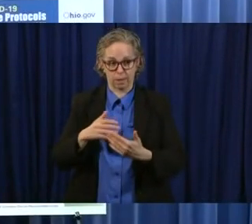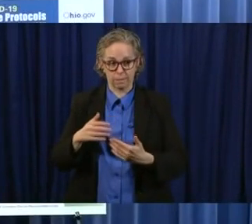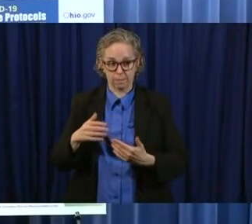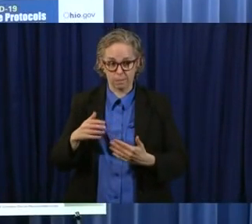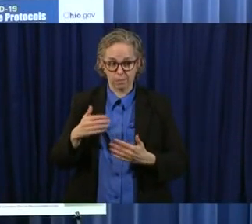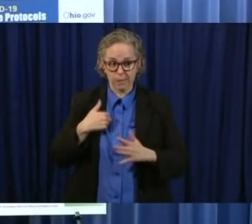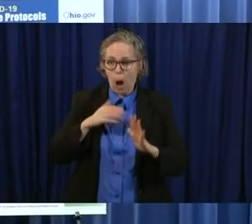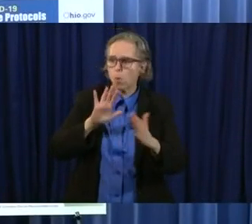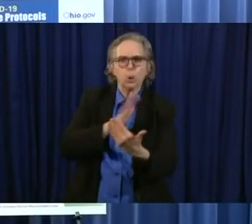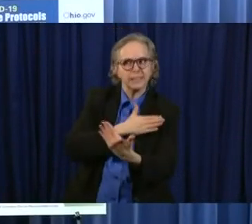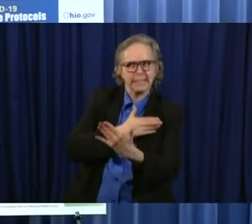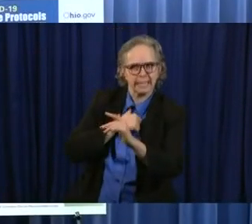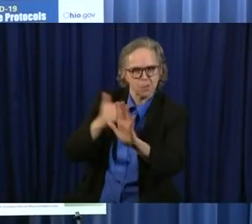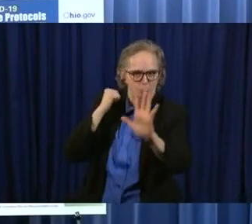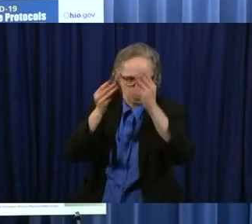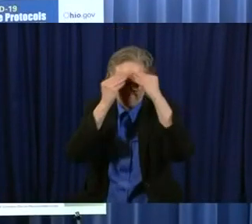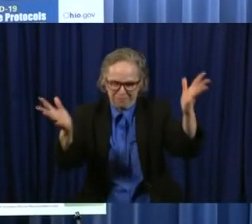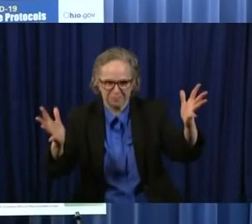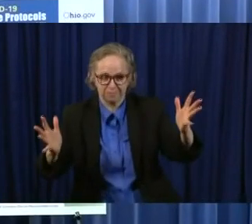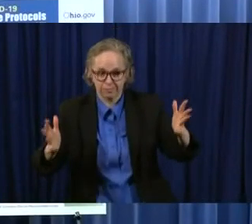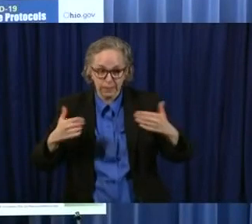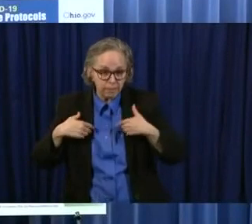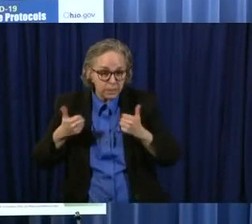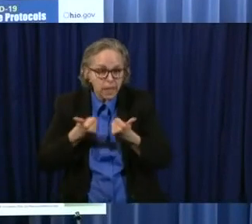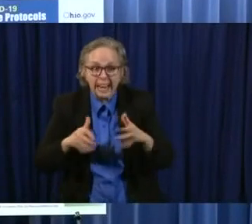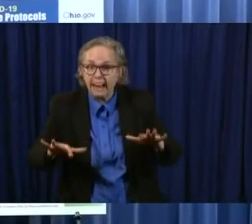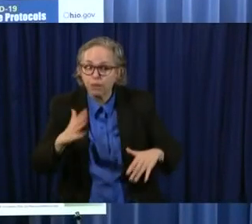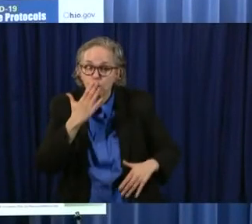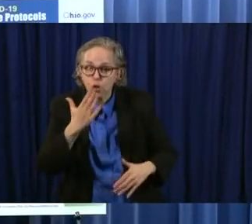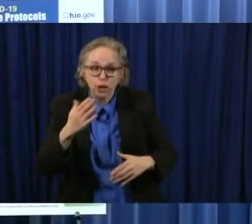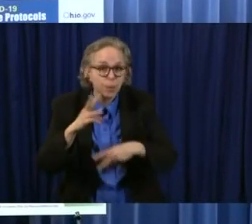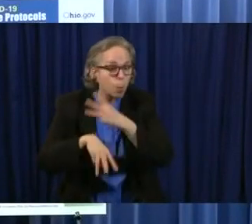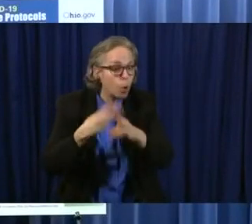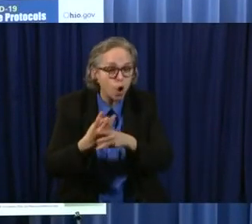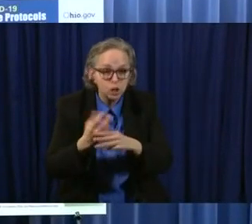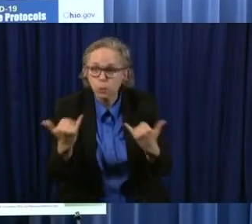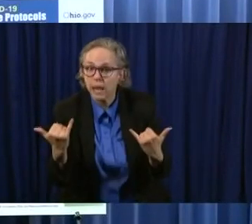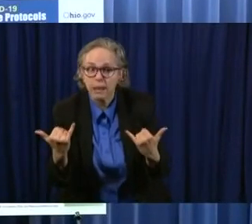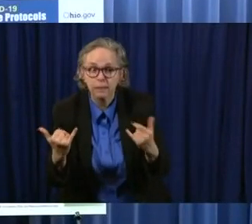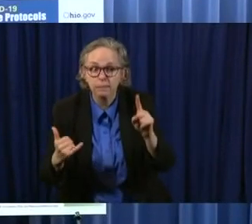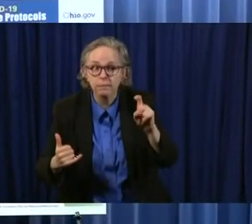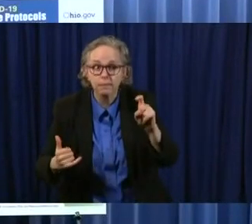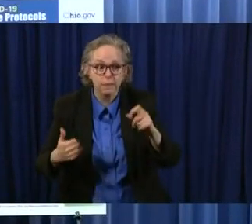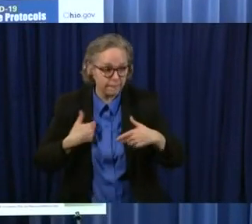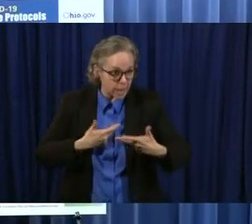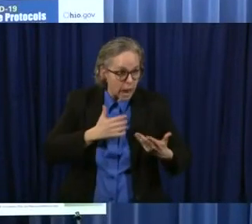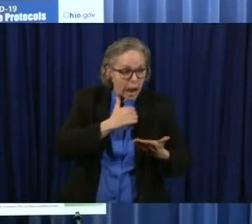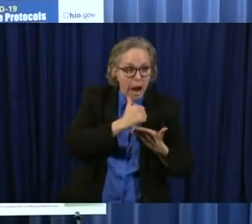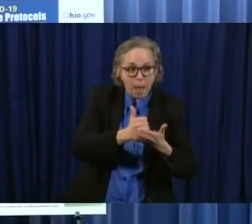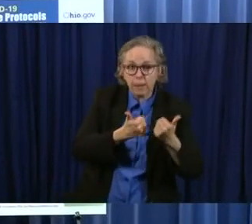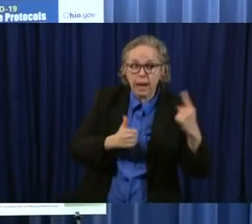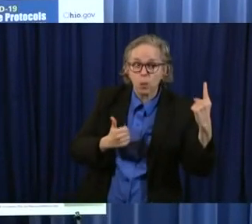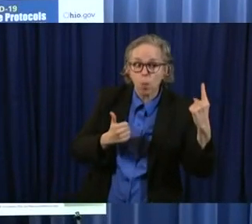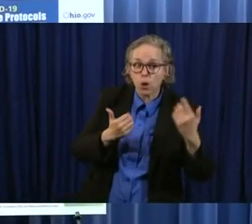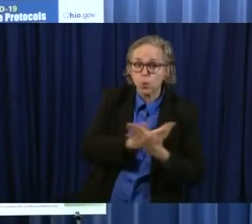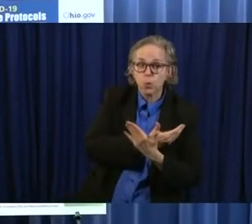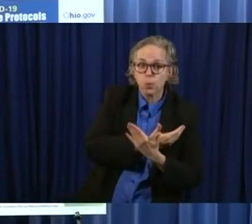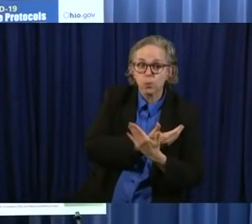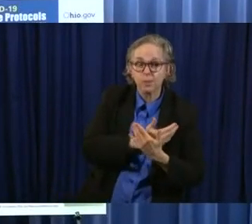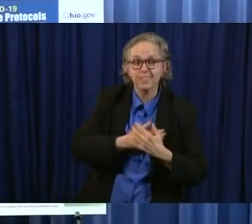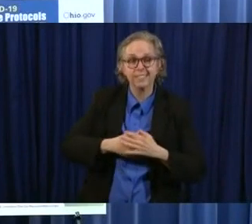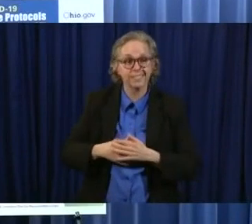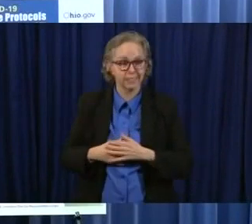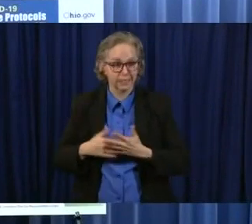uh have i done a good in the world today have i helped anyone in need have i cheered up the sad and made someone feel